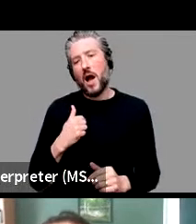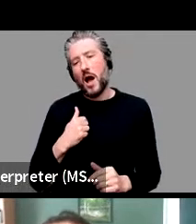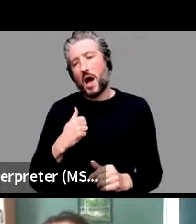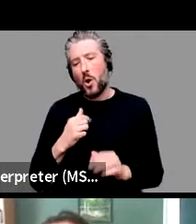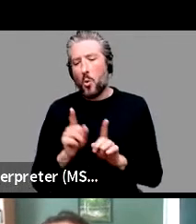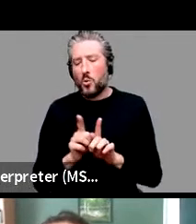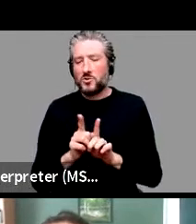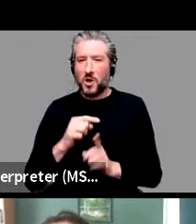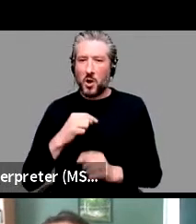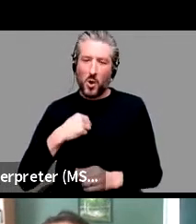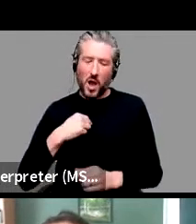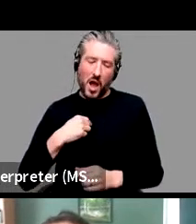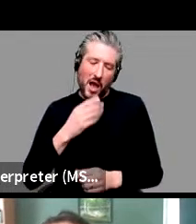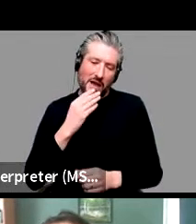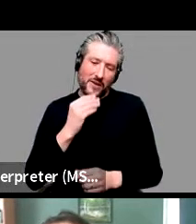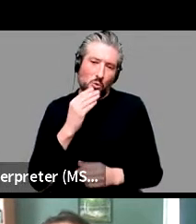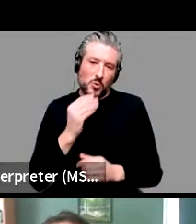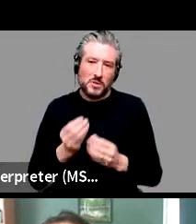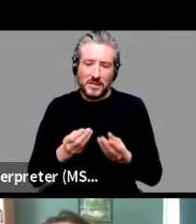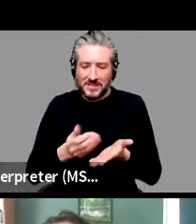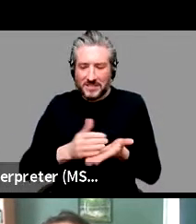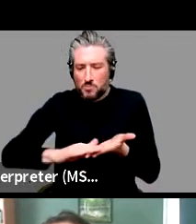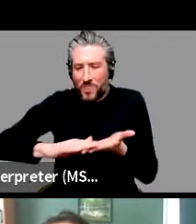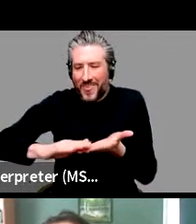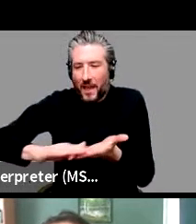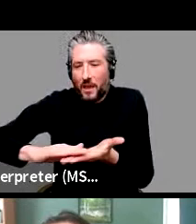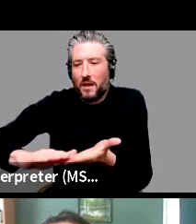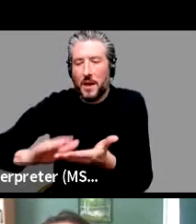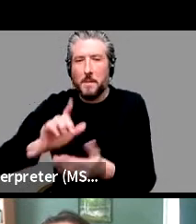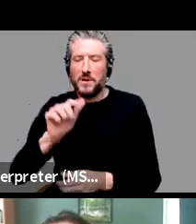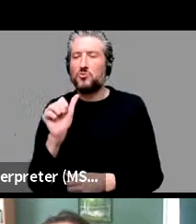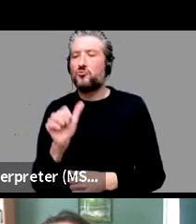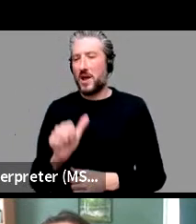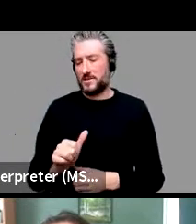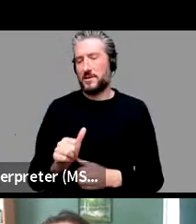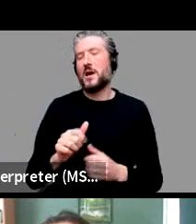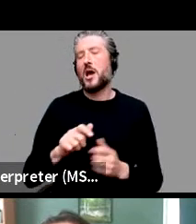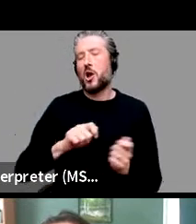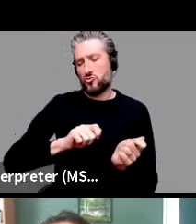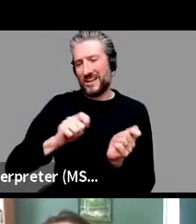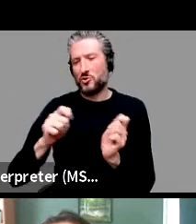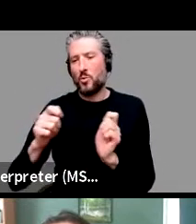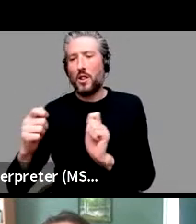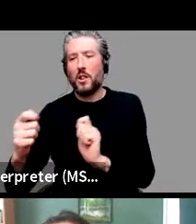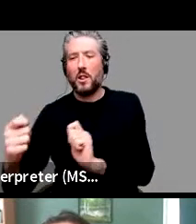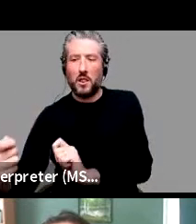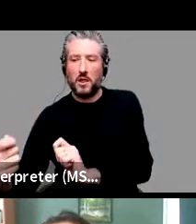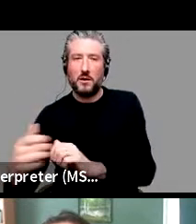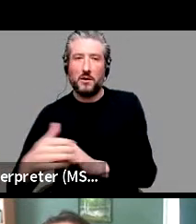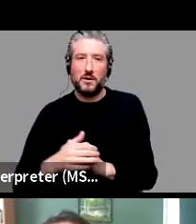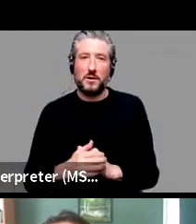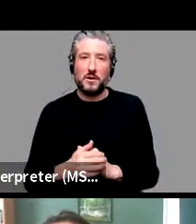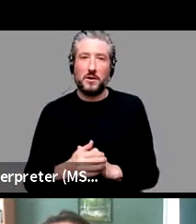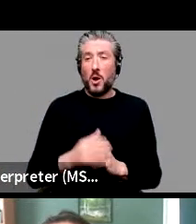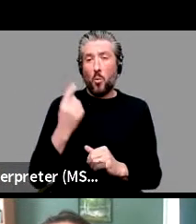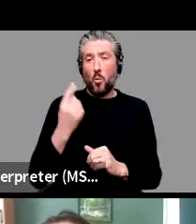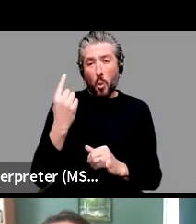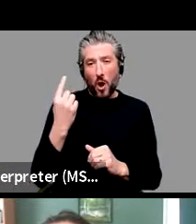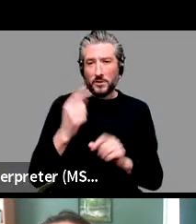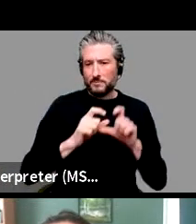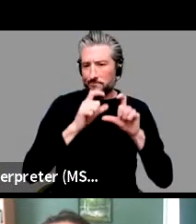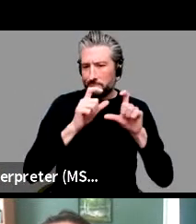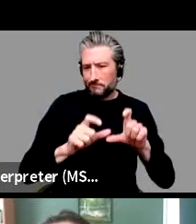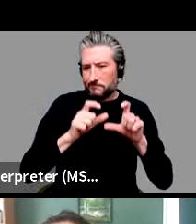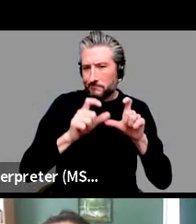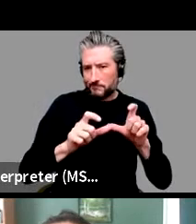but, um, but yes, they are gradual. Yeah. And then one really stays stable. The, um. Yeah. Brothers and sisters. It doesn't move at